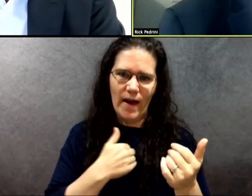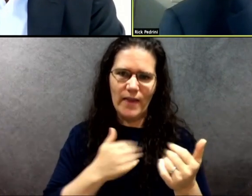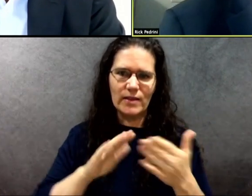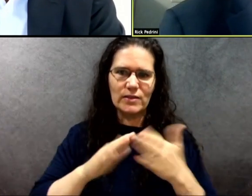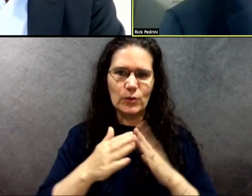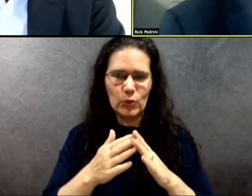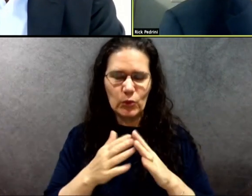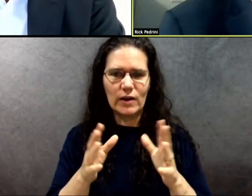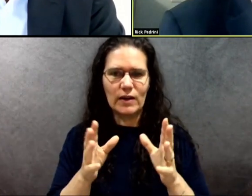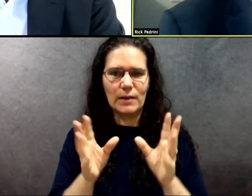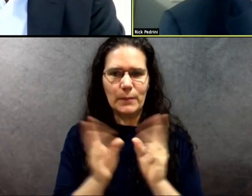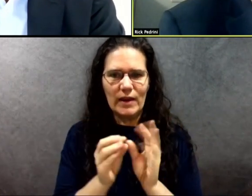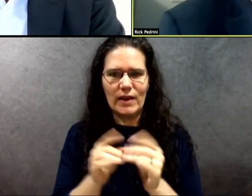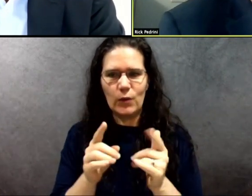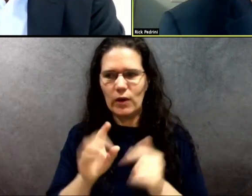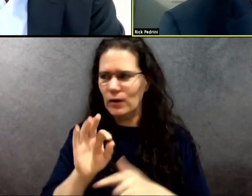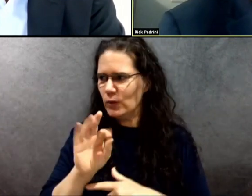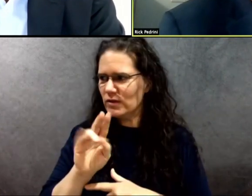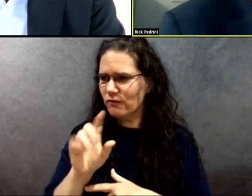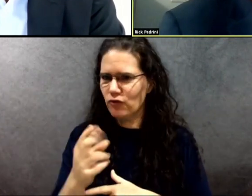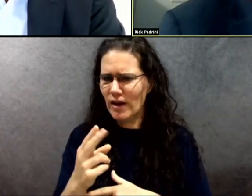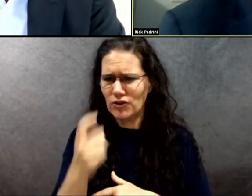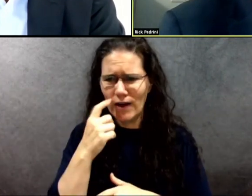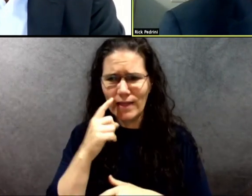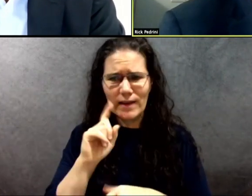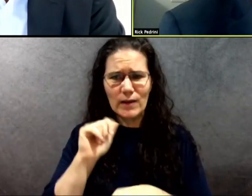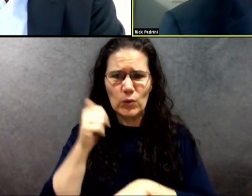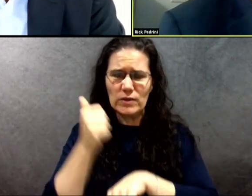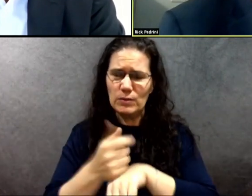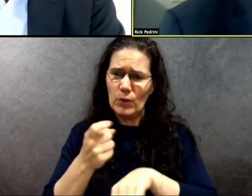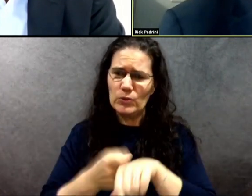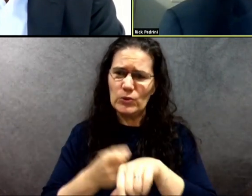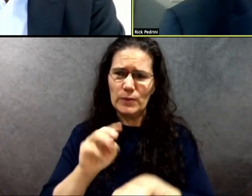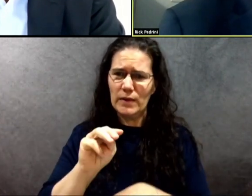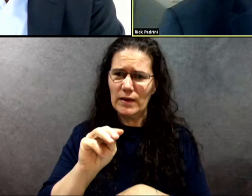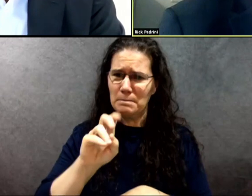was when I think it was supposed to be last May, May of 19.